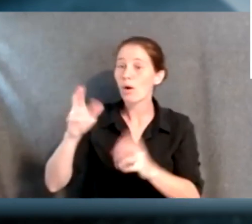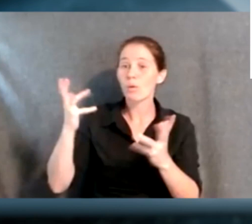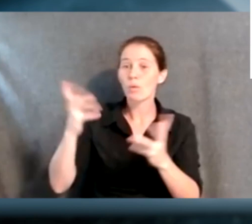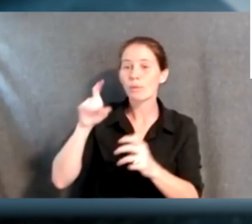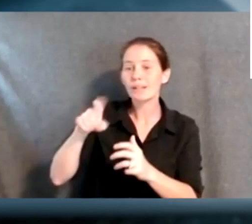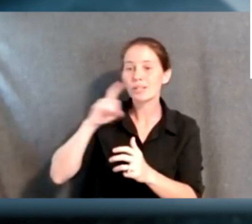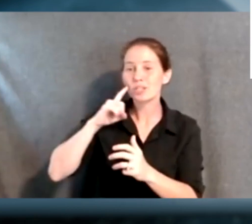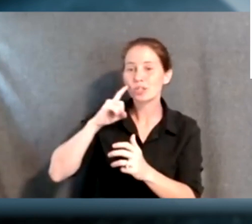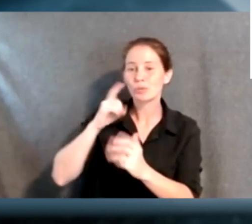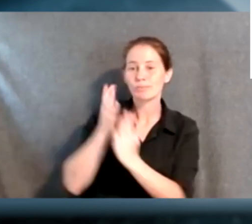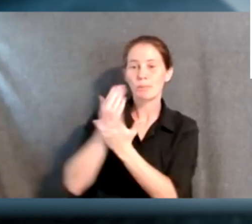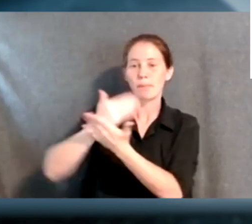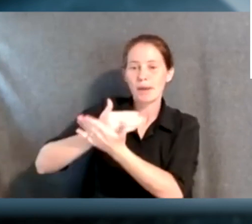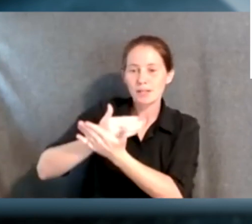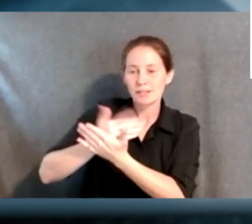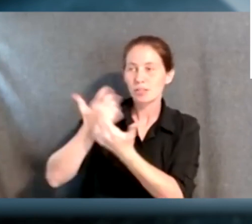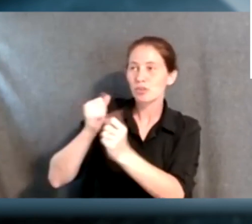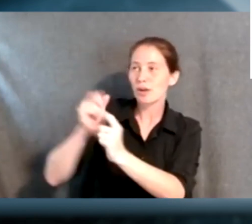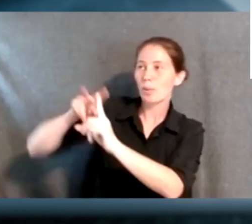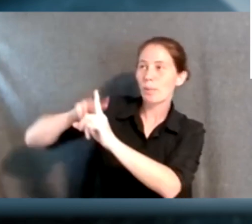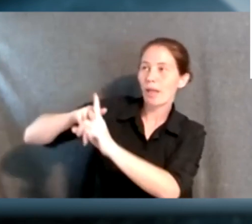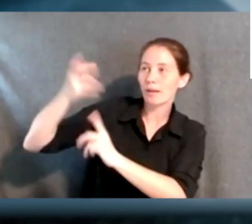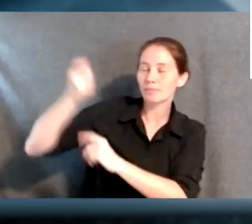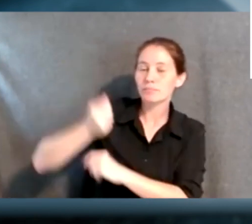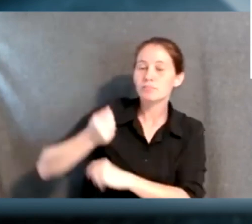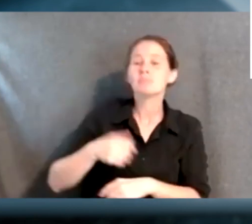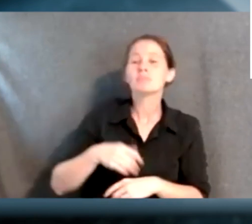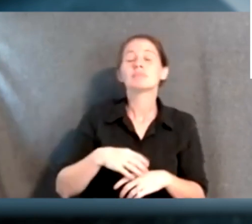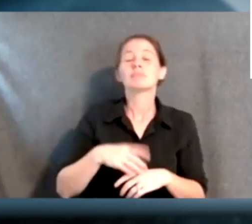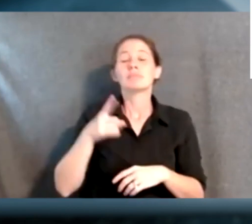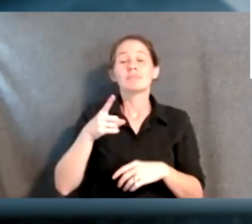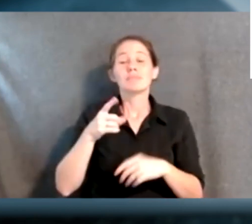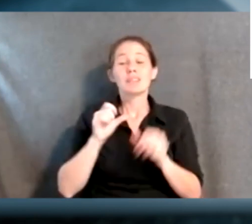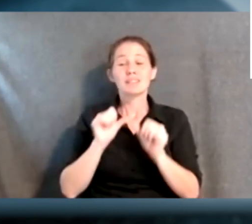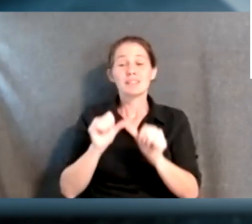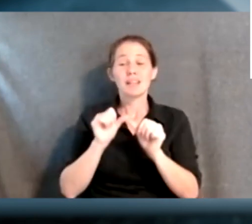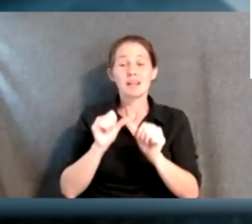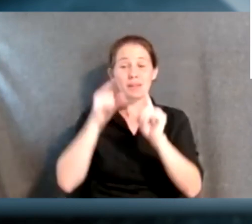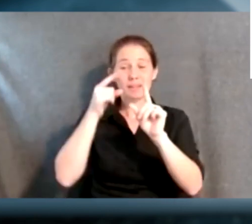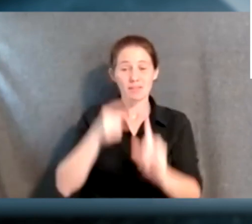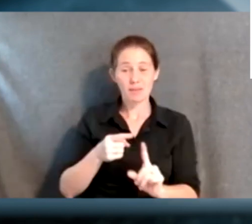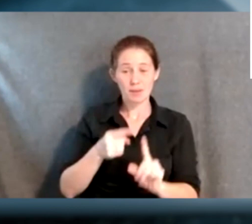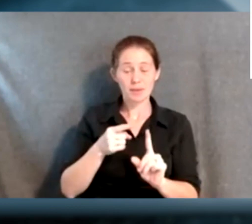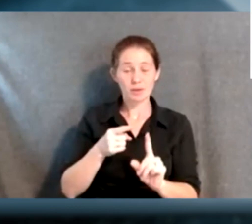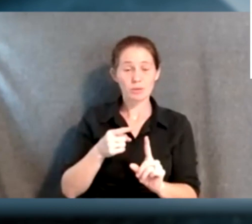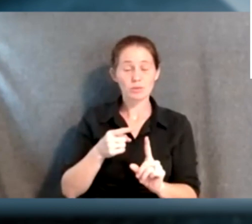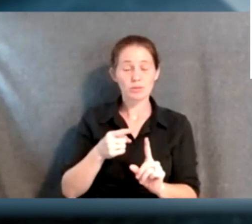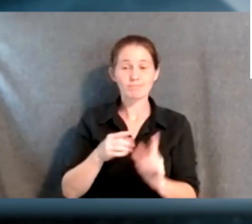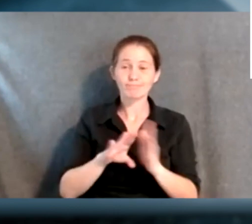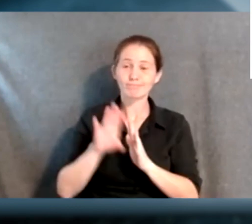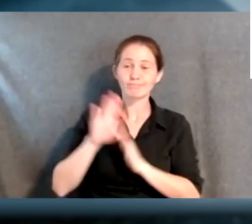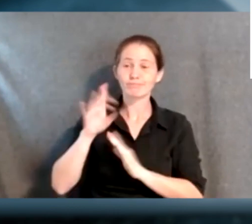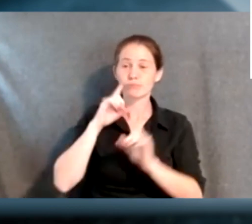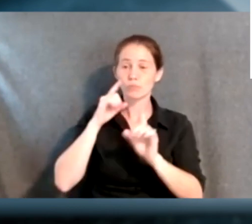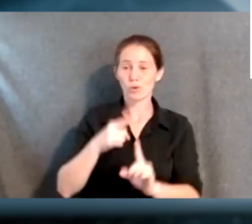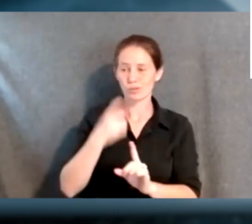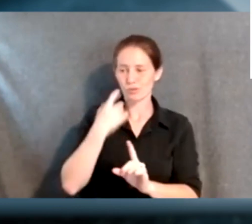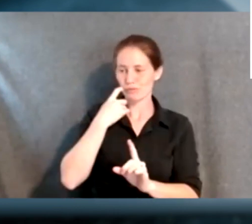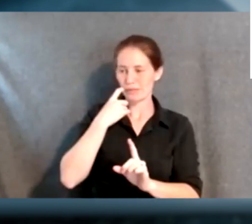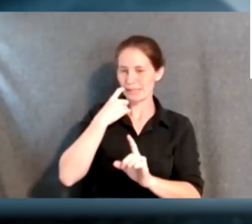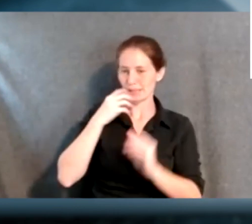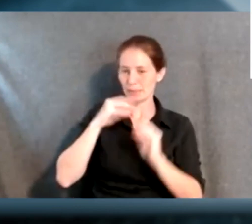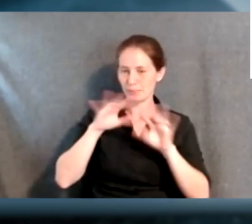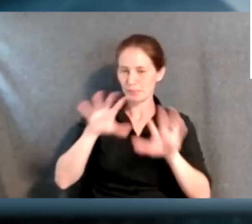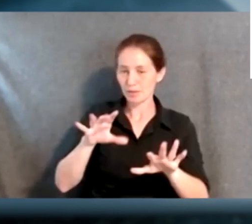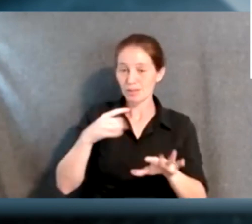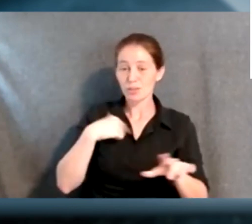And based on all that, you know, the, the sustainable development goals, you know, came out fairly recently. So we were